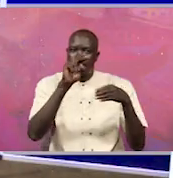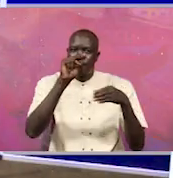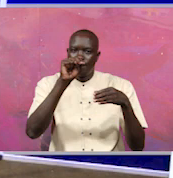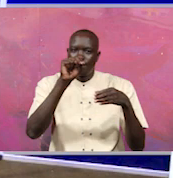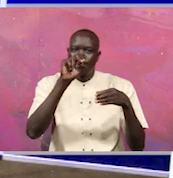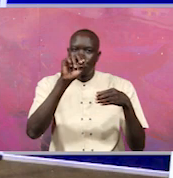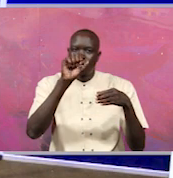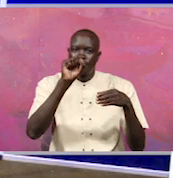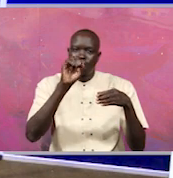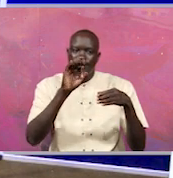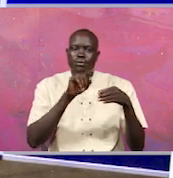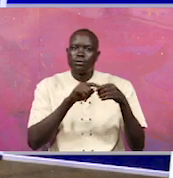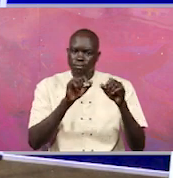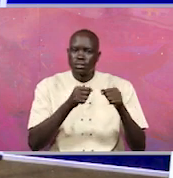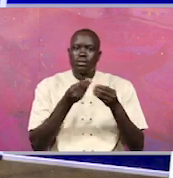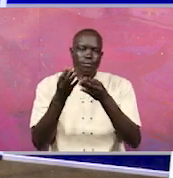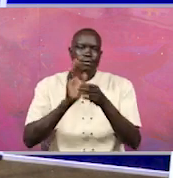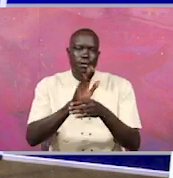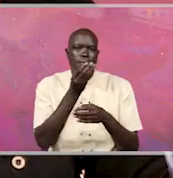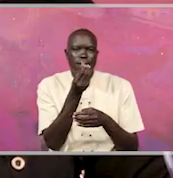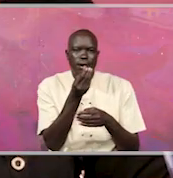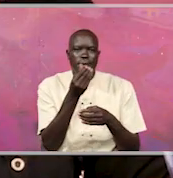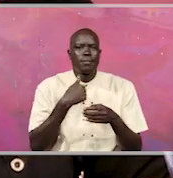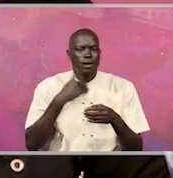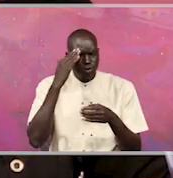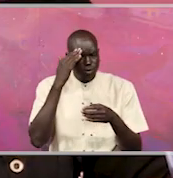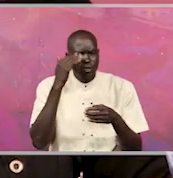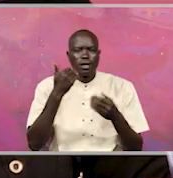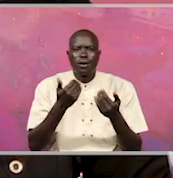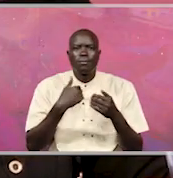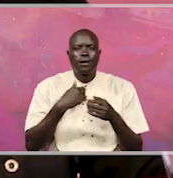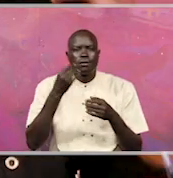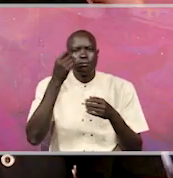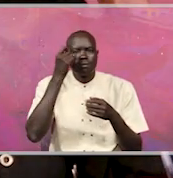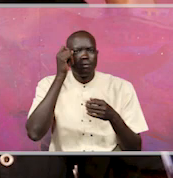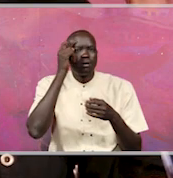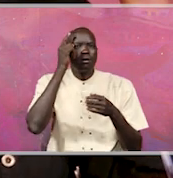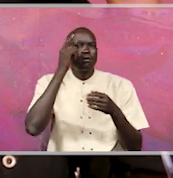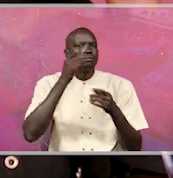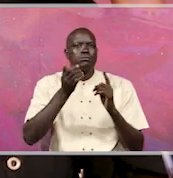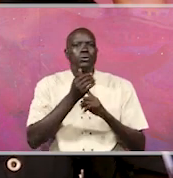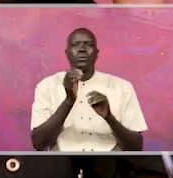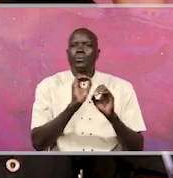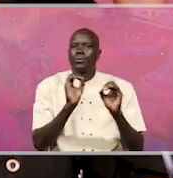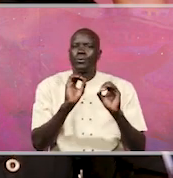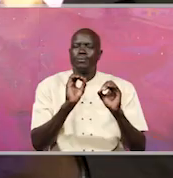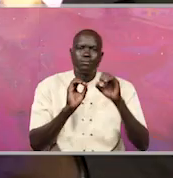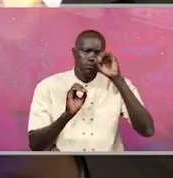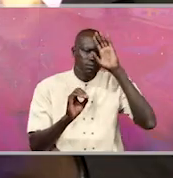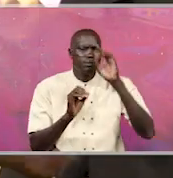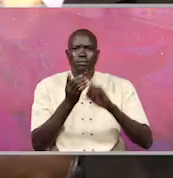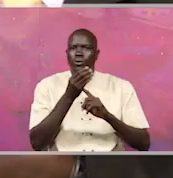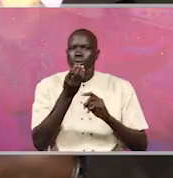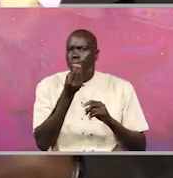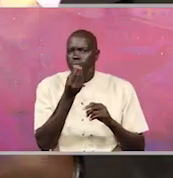supplied the services they required. And I am only learning that it was not come, it was not attended to.